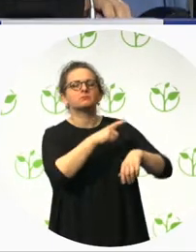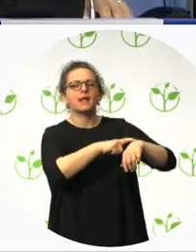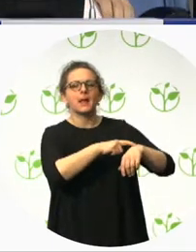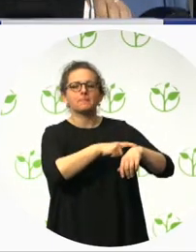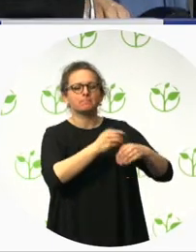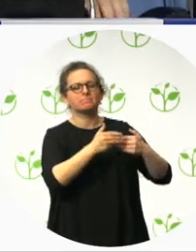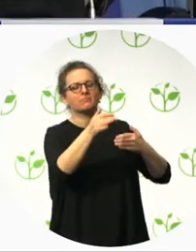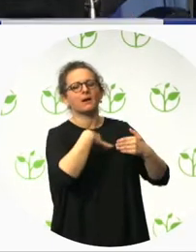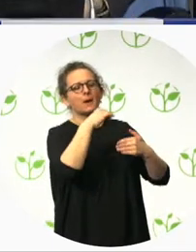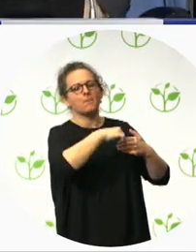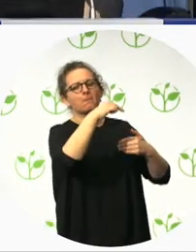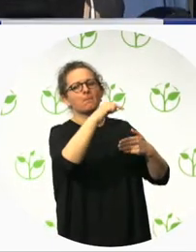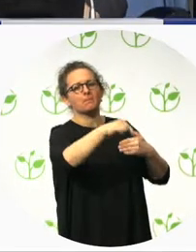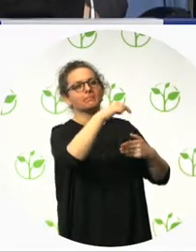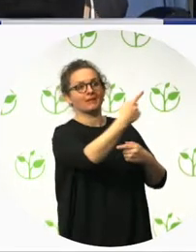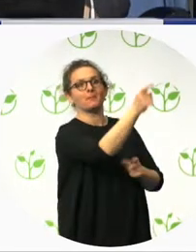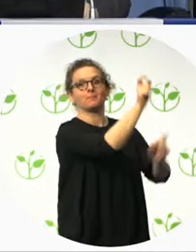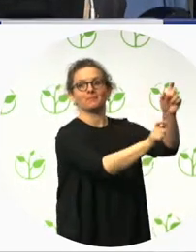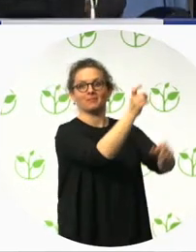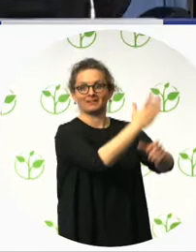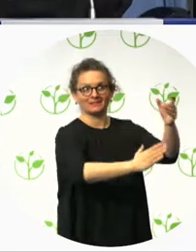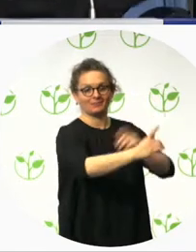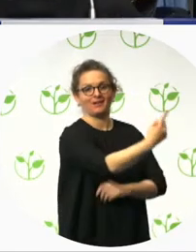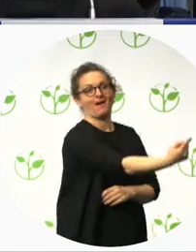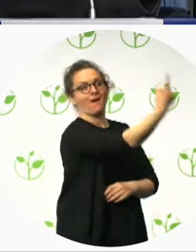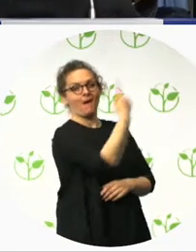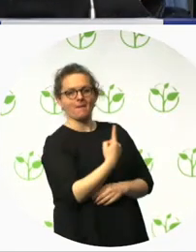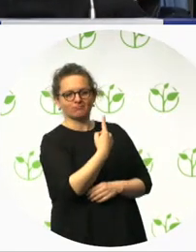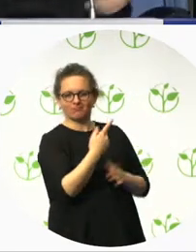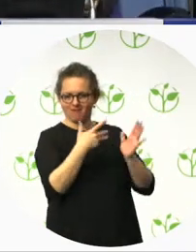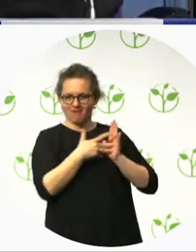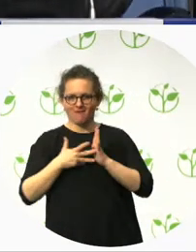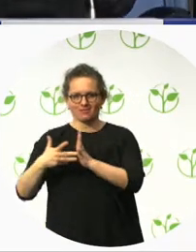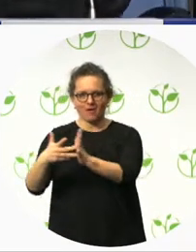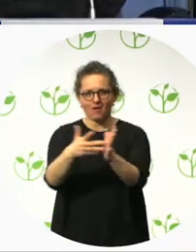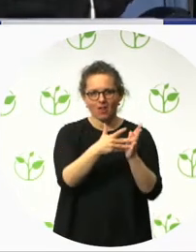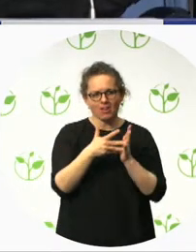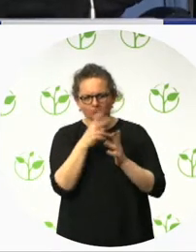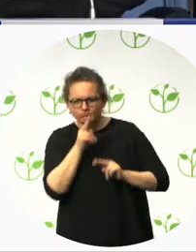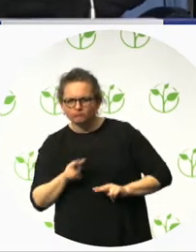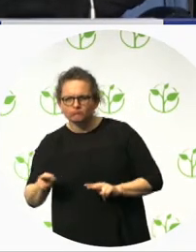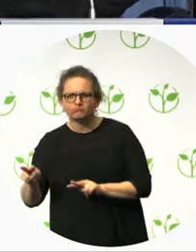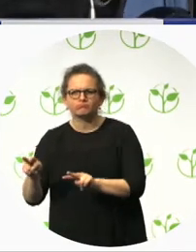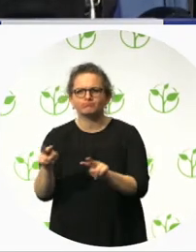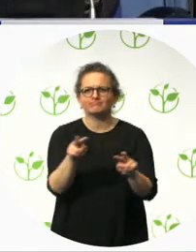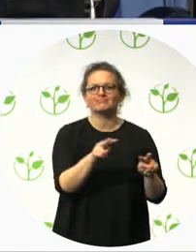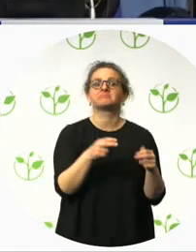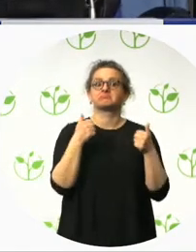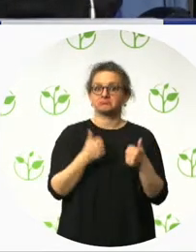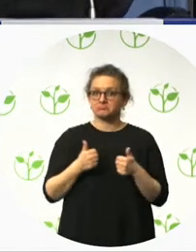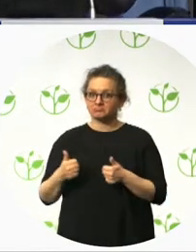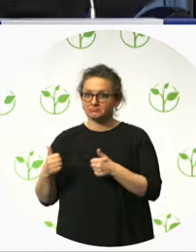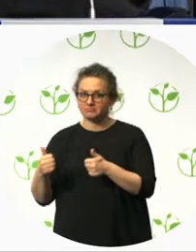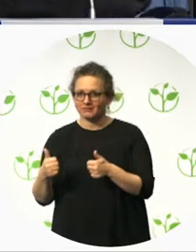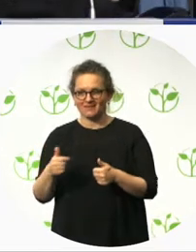12 for and from shops in Spain. I say that ours was number five. So, that means that since 2010,